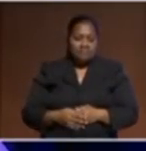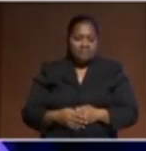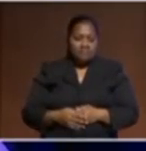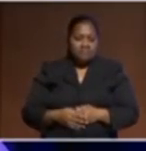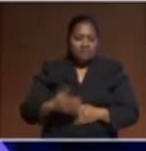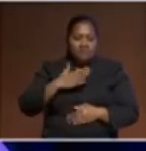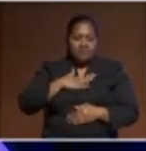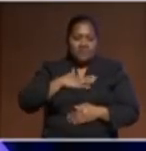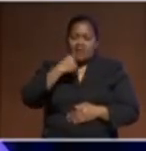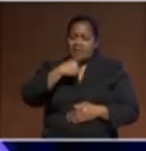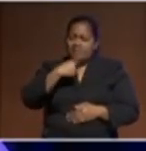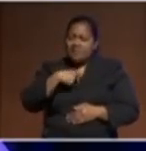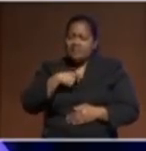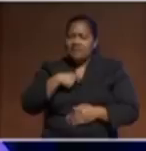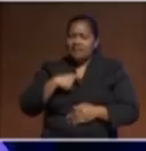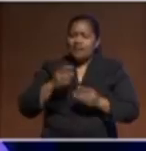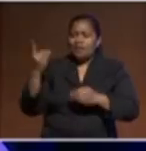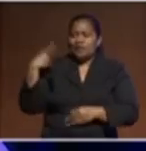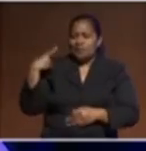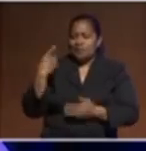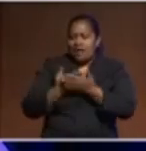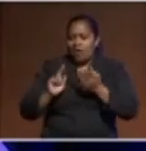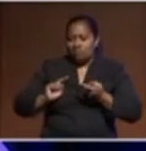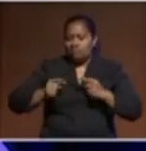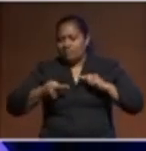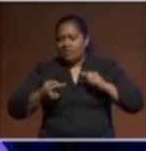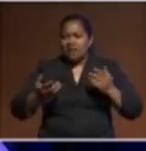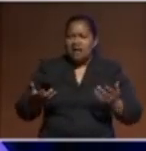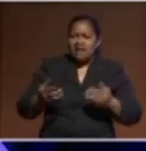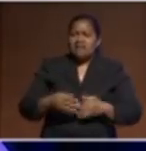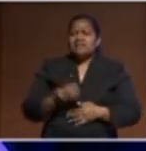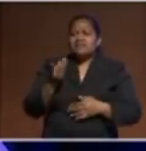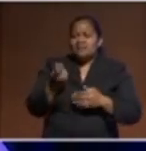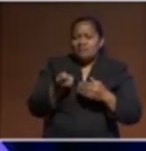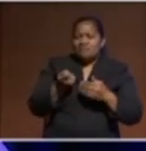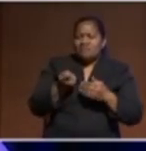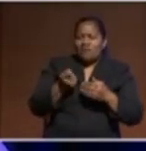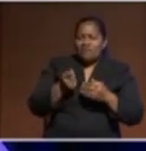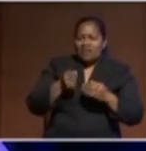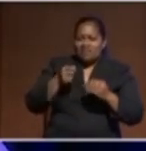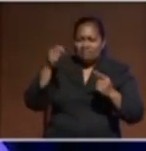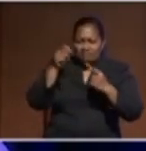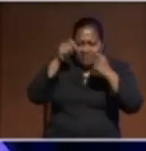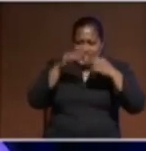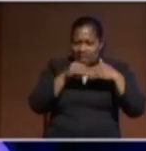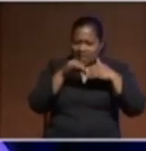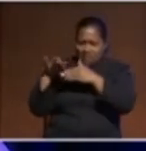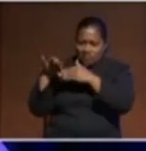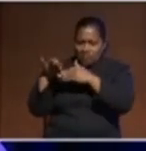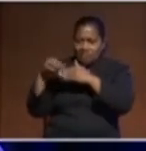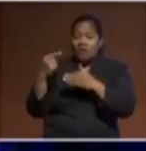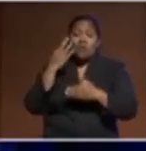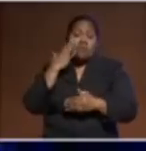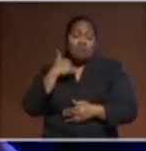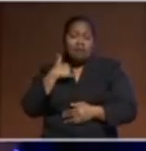journey in politics? Well, it's probably shaped some of the more significant leadership decisions of my time. When I think about